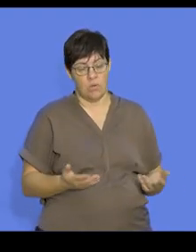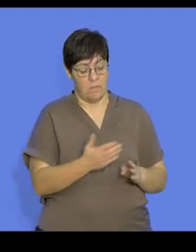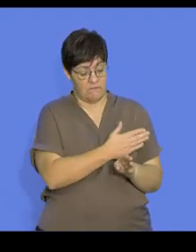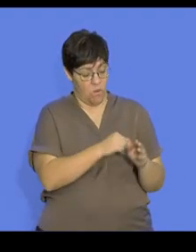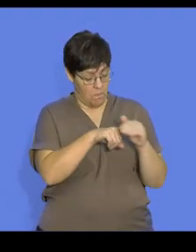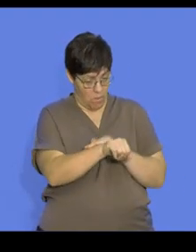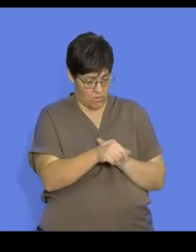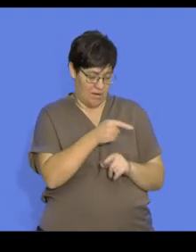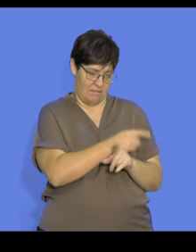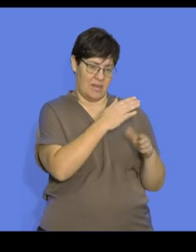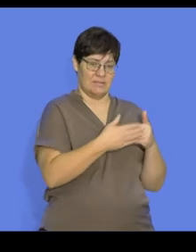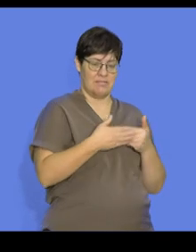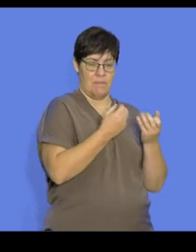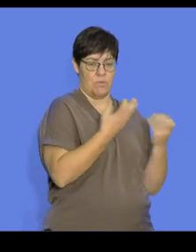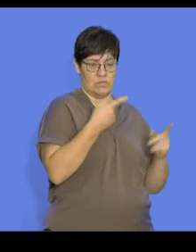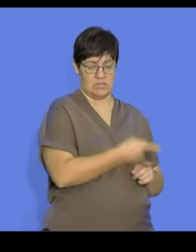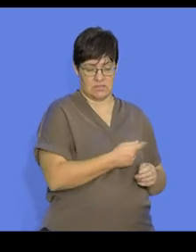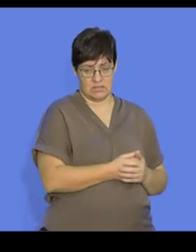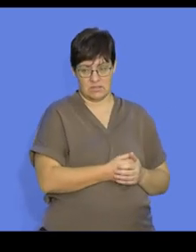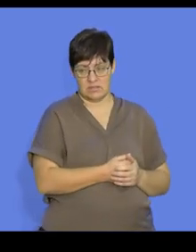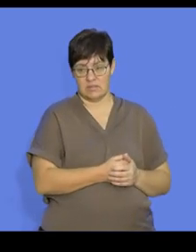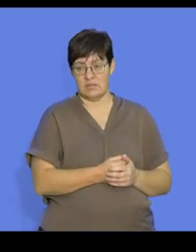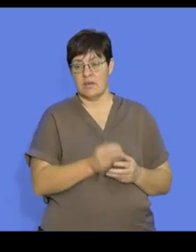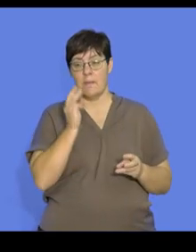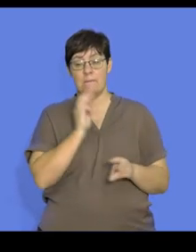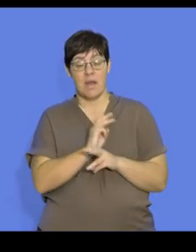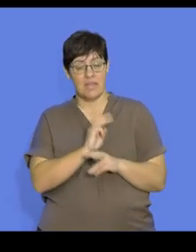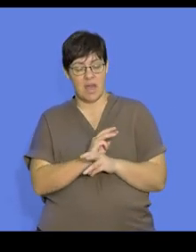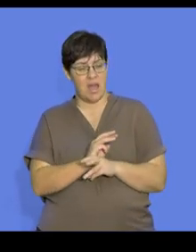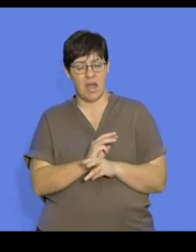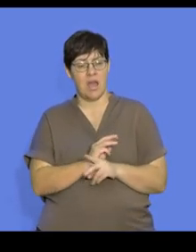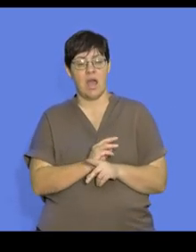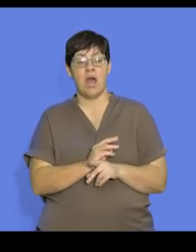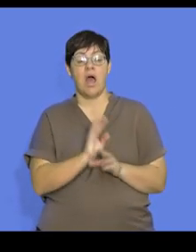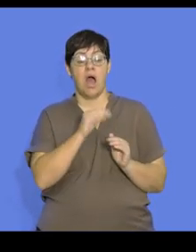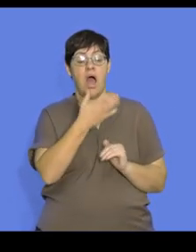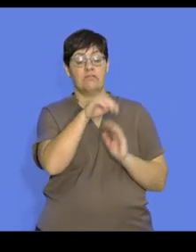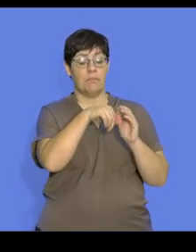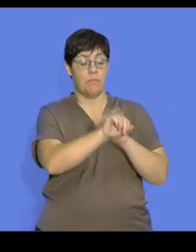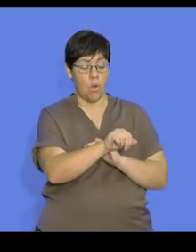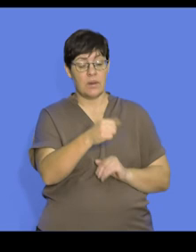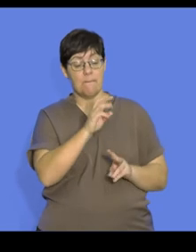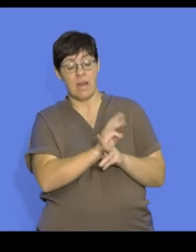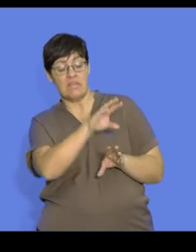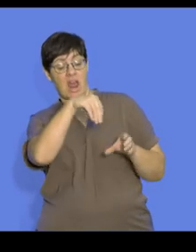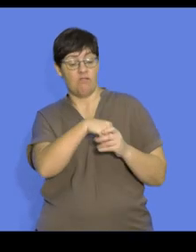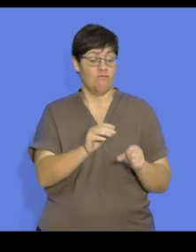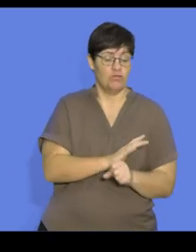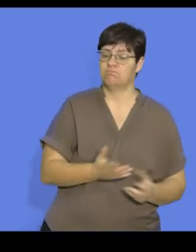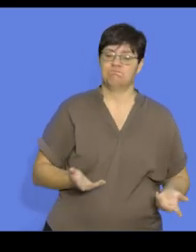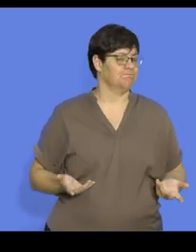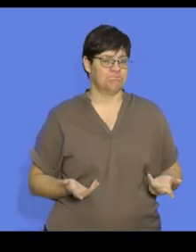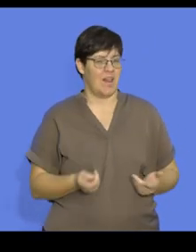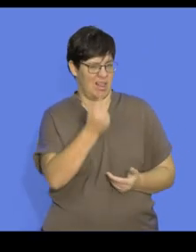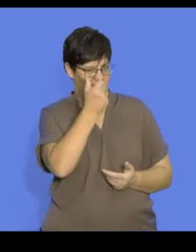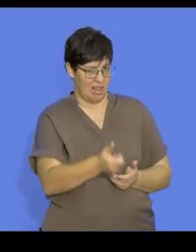born or hatched. You'll find that the mothers are far less involved after the young are born or hatched.